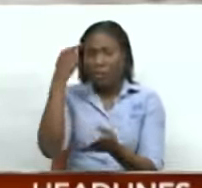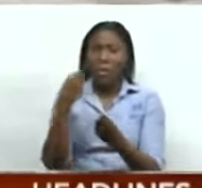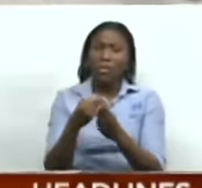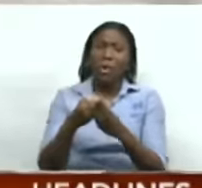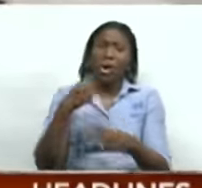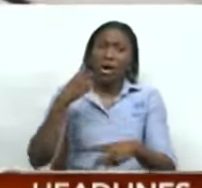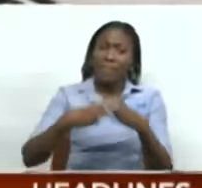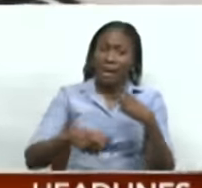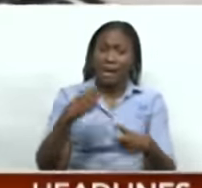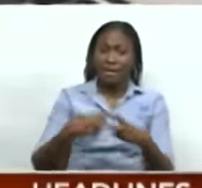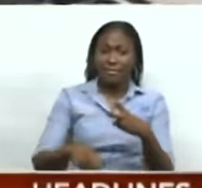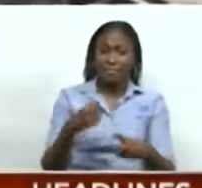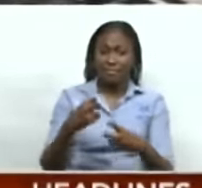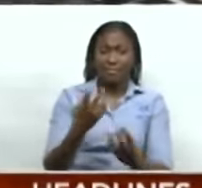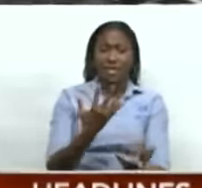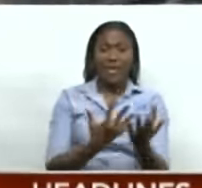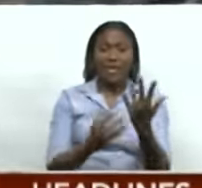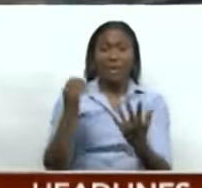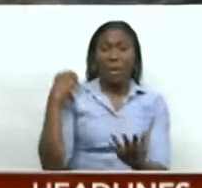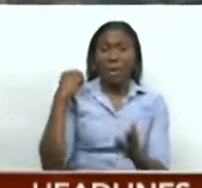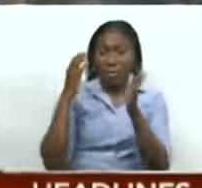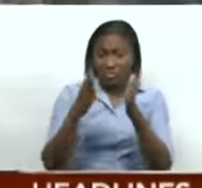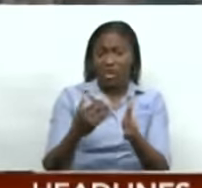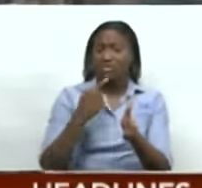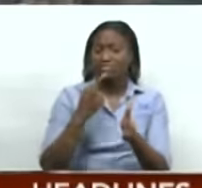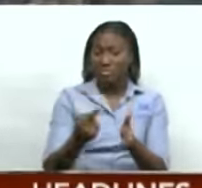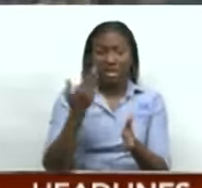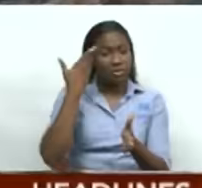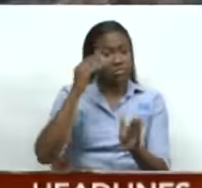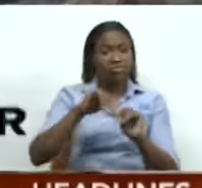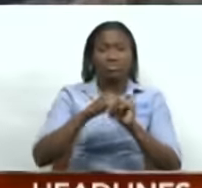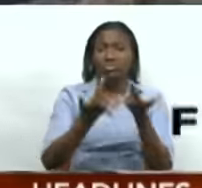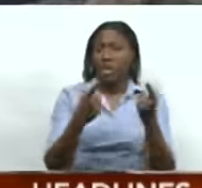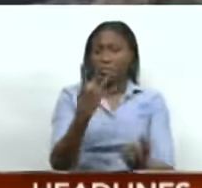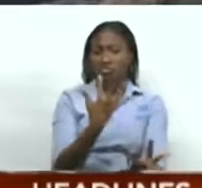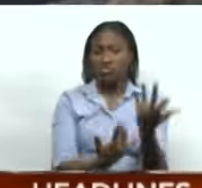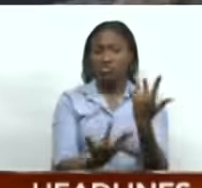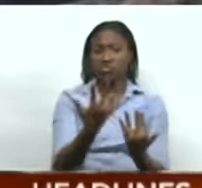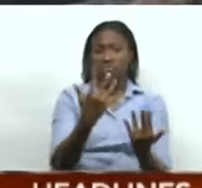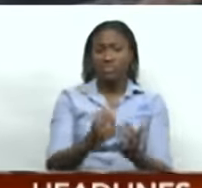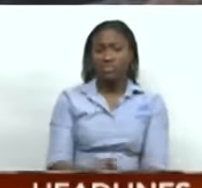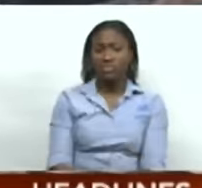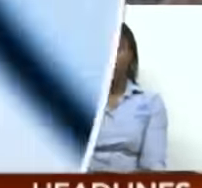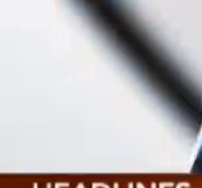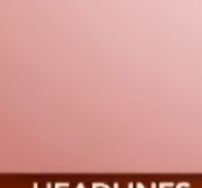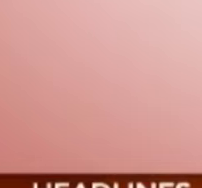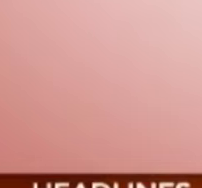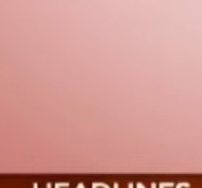constraints. Fire officials tell us that the cause of the blaze is yet to be determined.